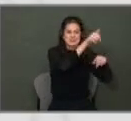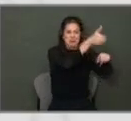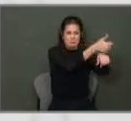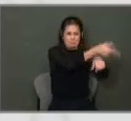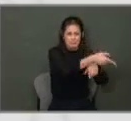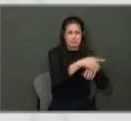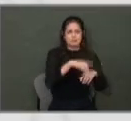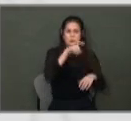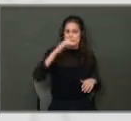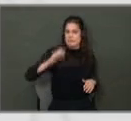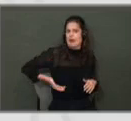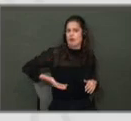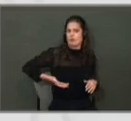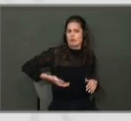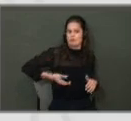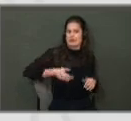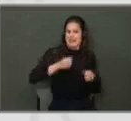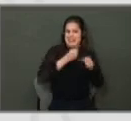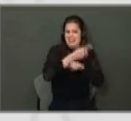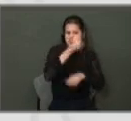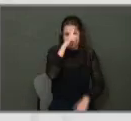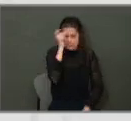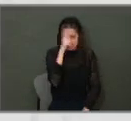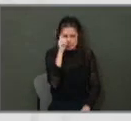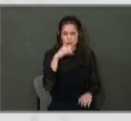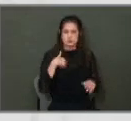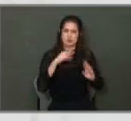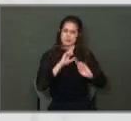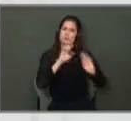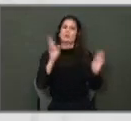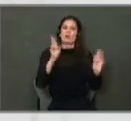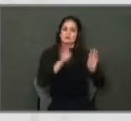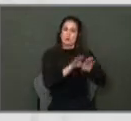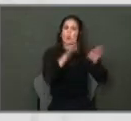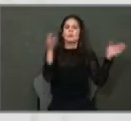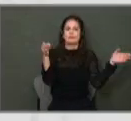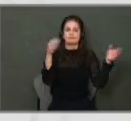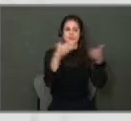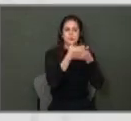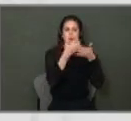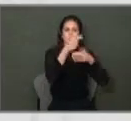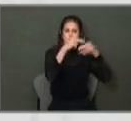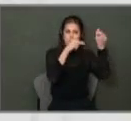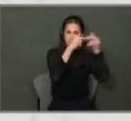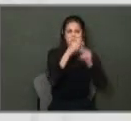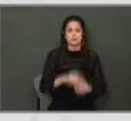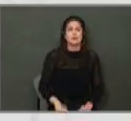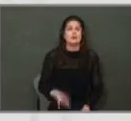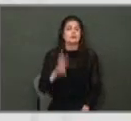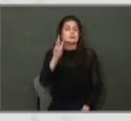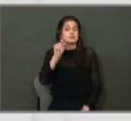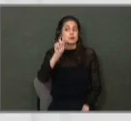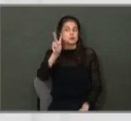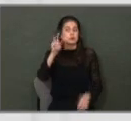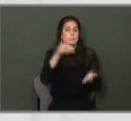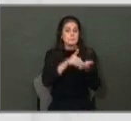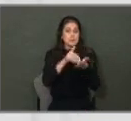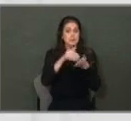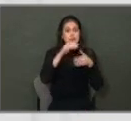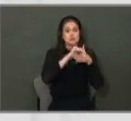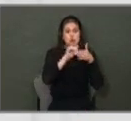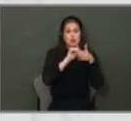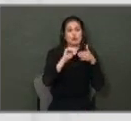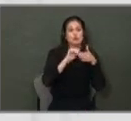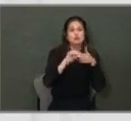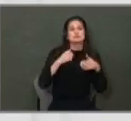And we'll need to hire those folks next summer to have them in place for the opening of that facility. We've got $6.2 million in the budget for the collective